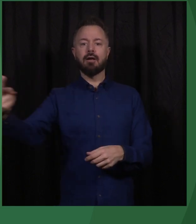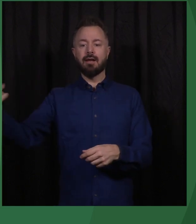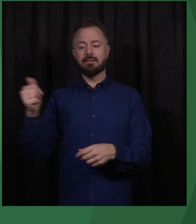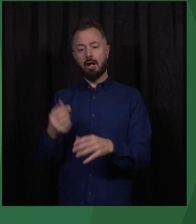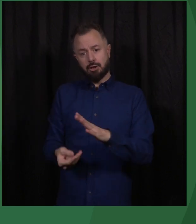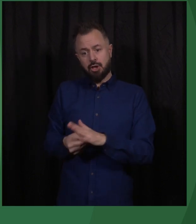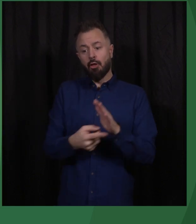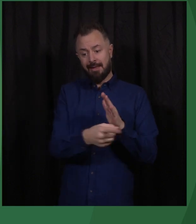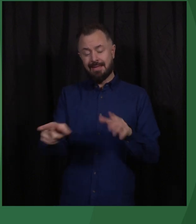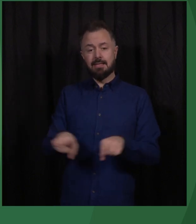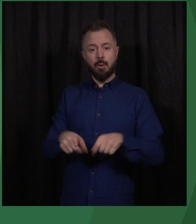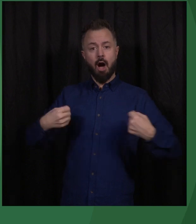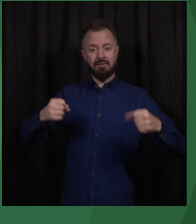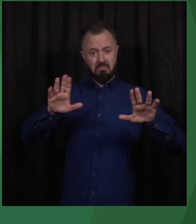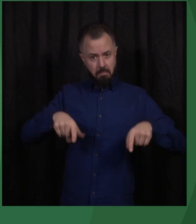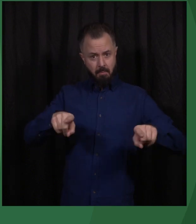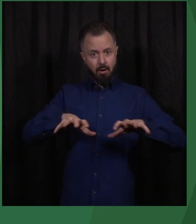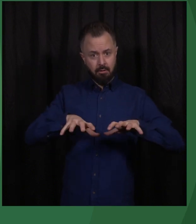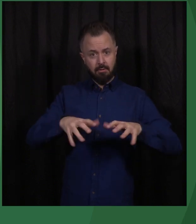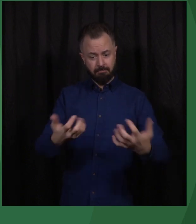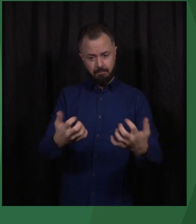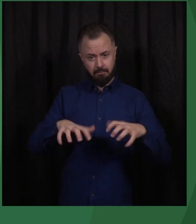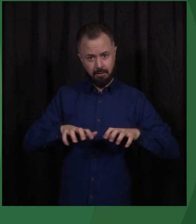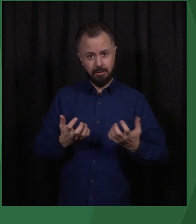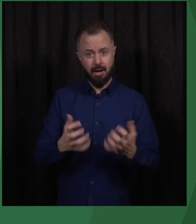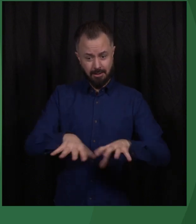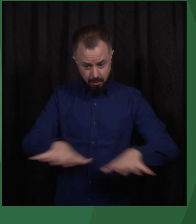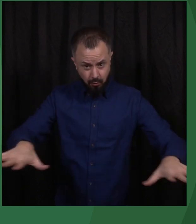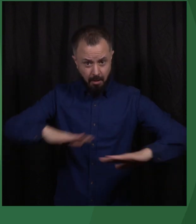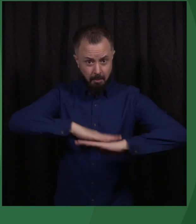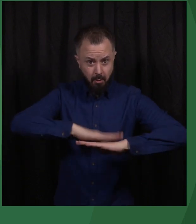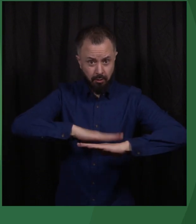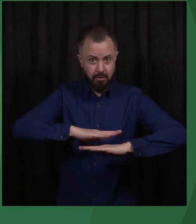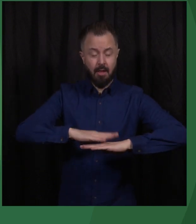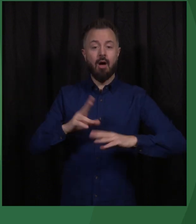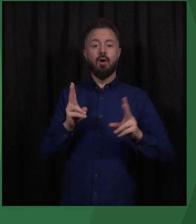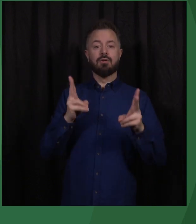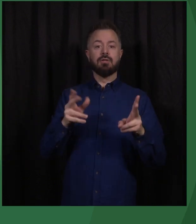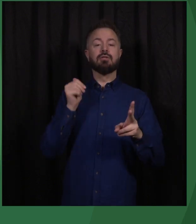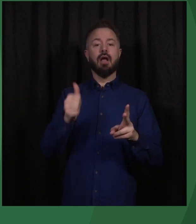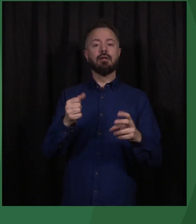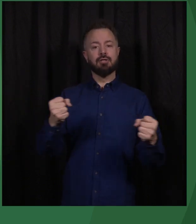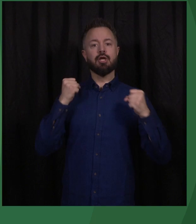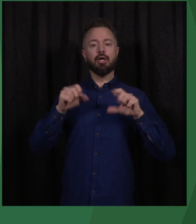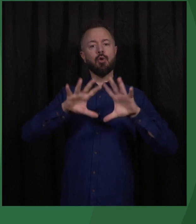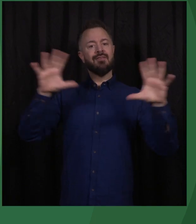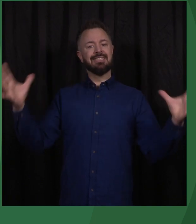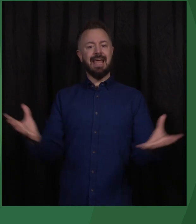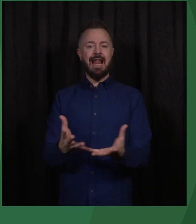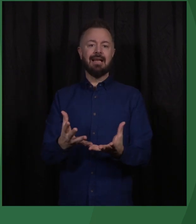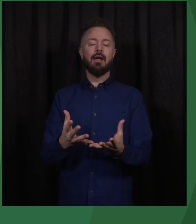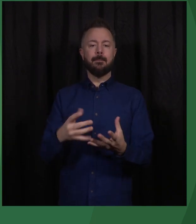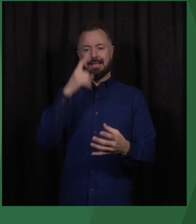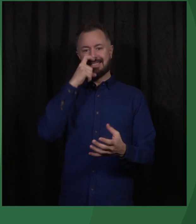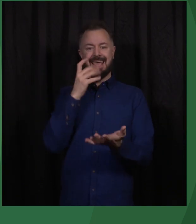those actors on the ground to stress the universality of human rights, sorry,